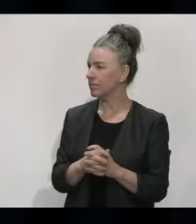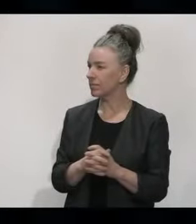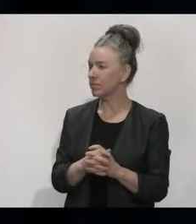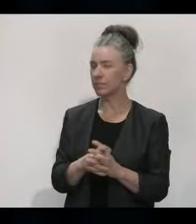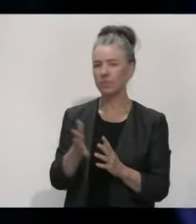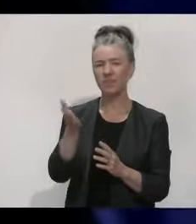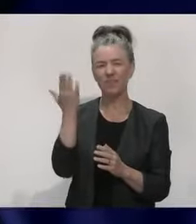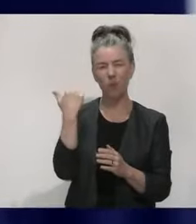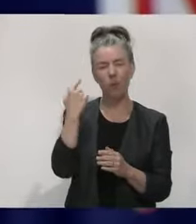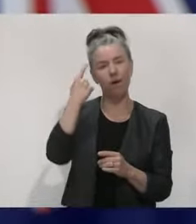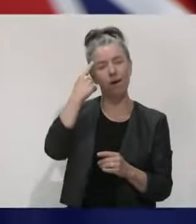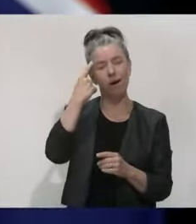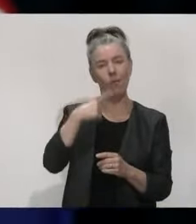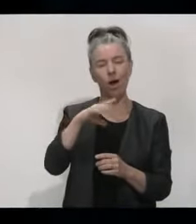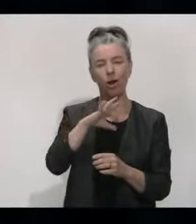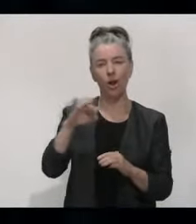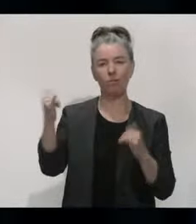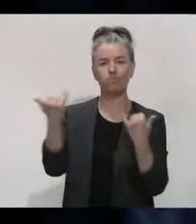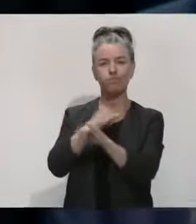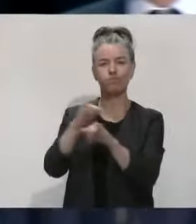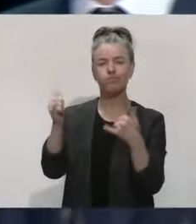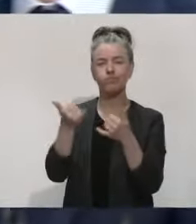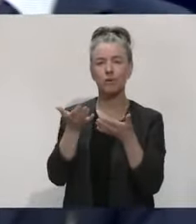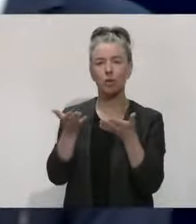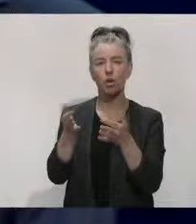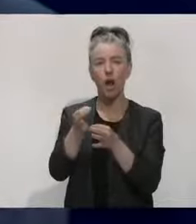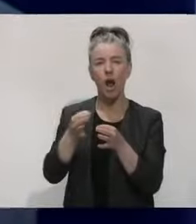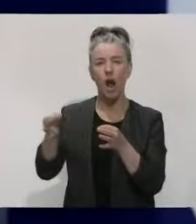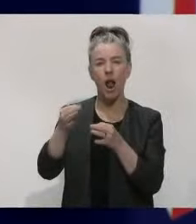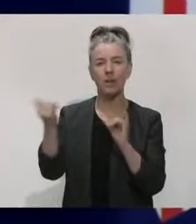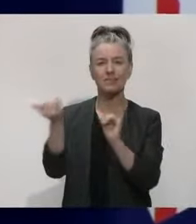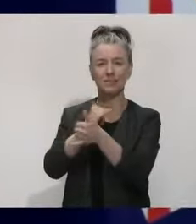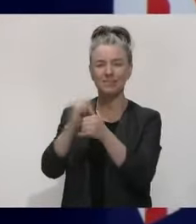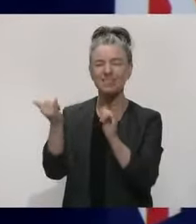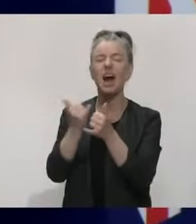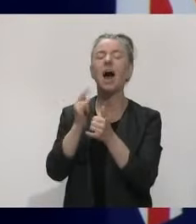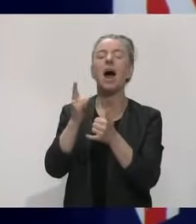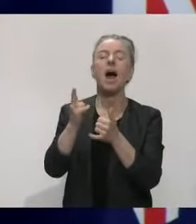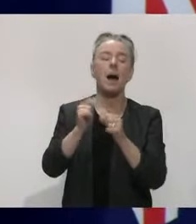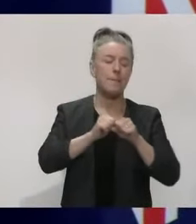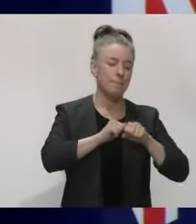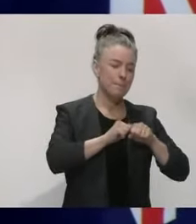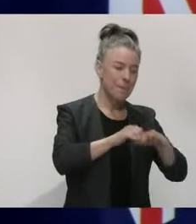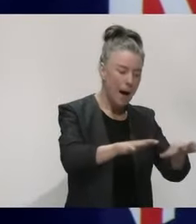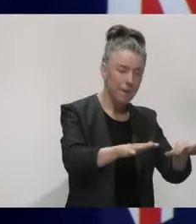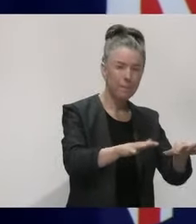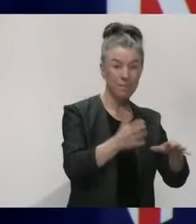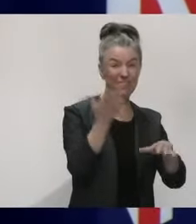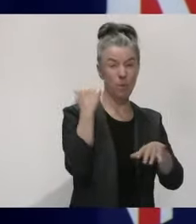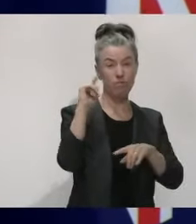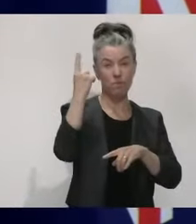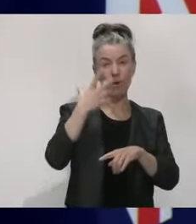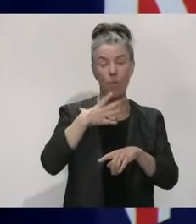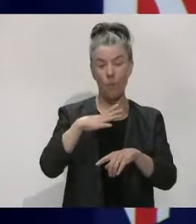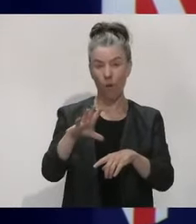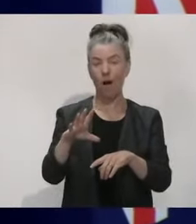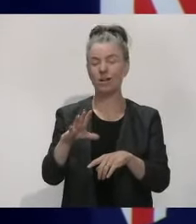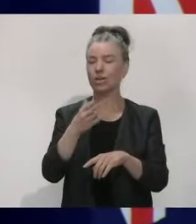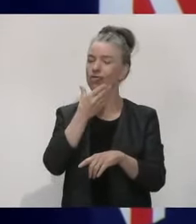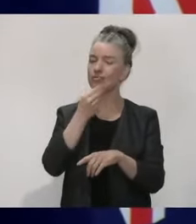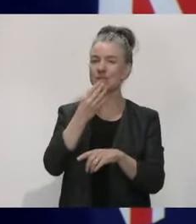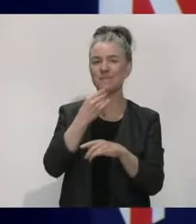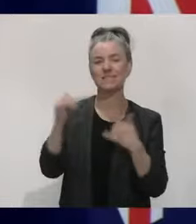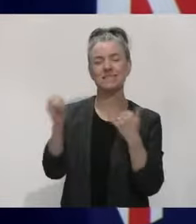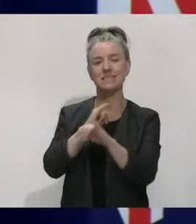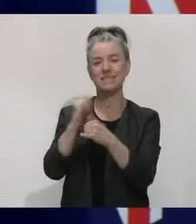Islands was being drawn up last month, obviously pre-outbreak, and the Prime Minister hoped it could be in place by Christmas. Have any plans come across your